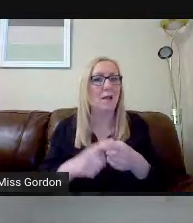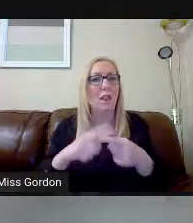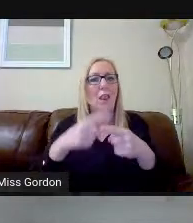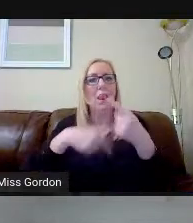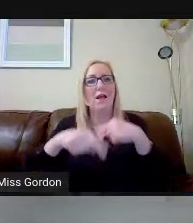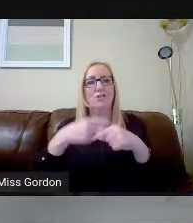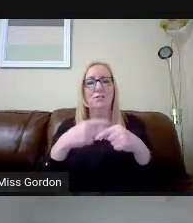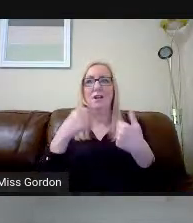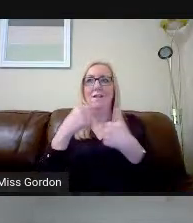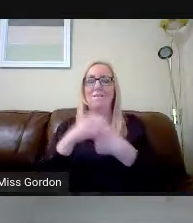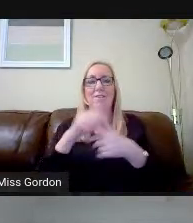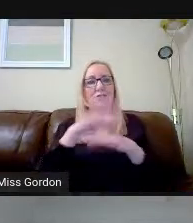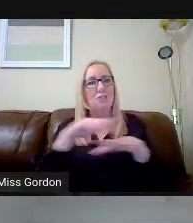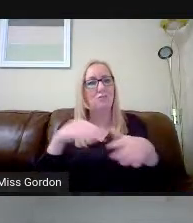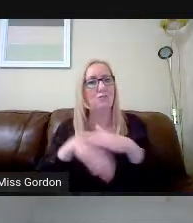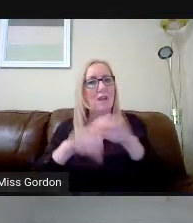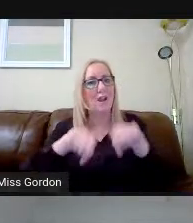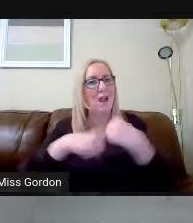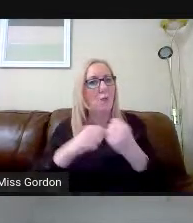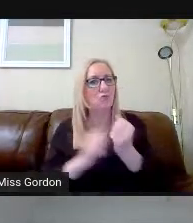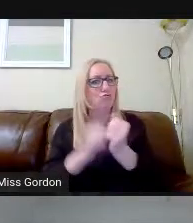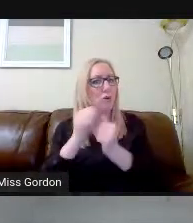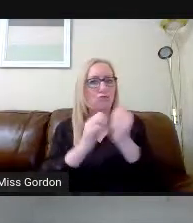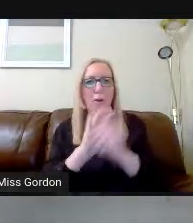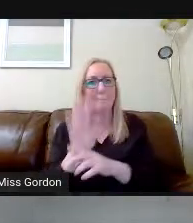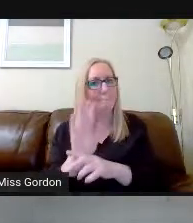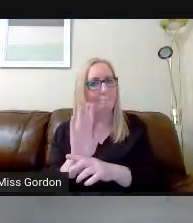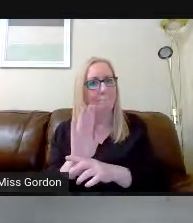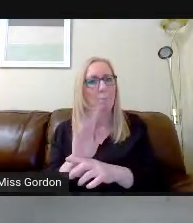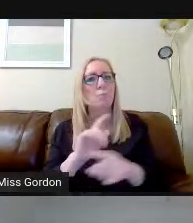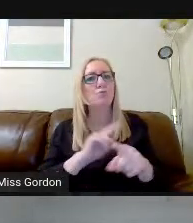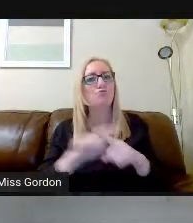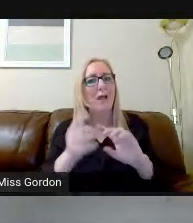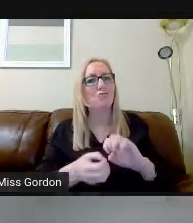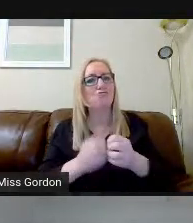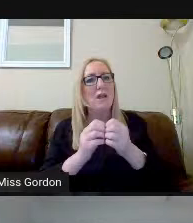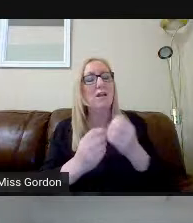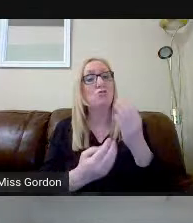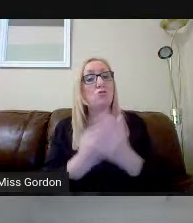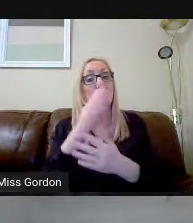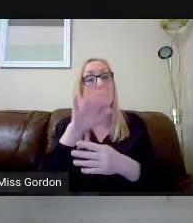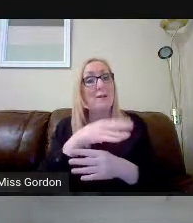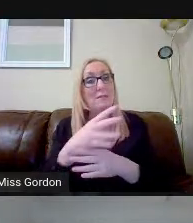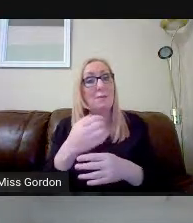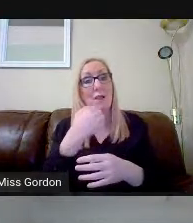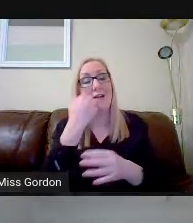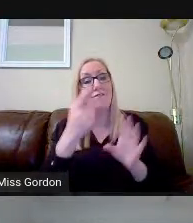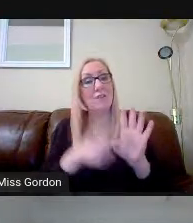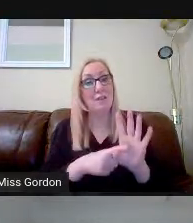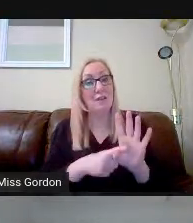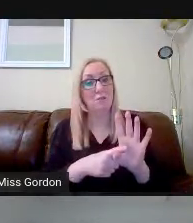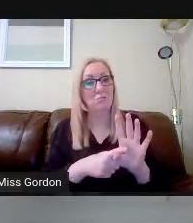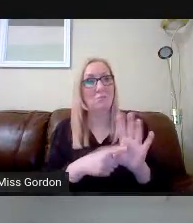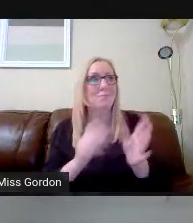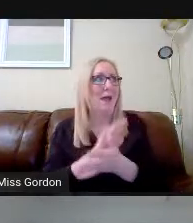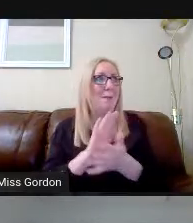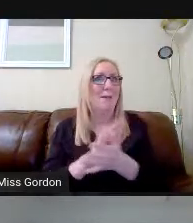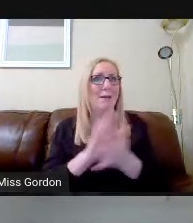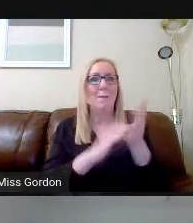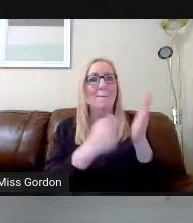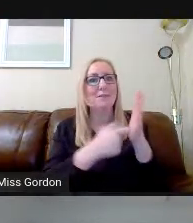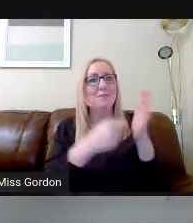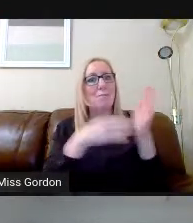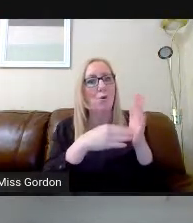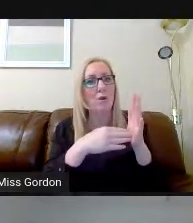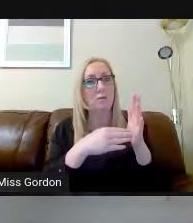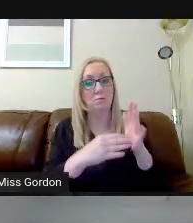structure. We create a new timetable every year. And Mr Monaghan, I'm glad to say, has joined me this year, worked on